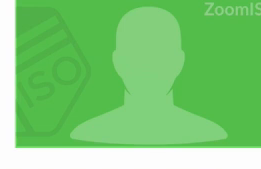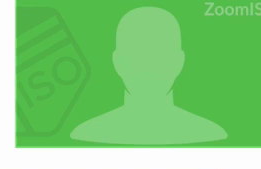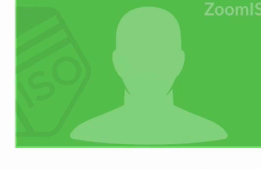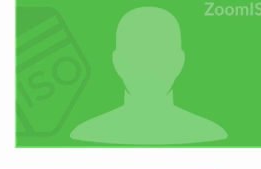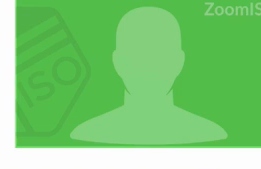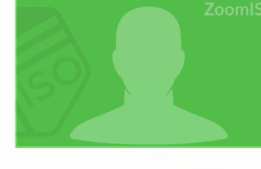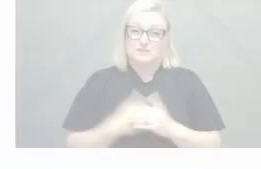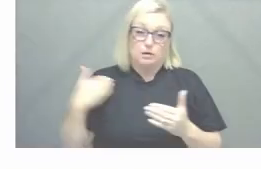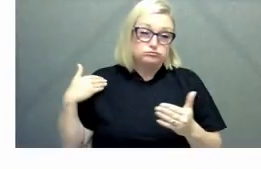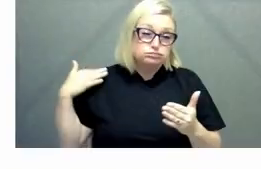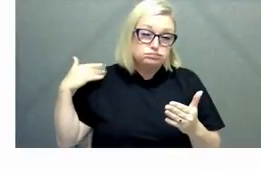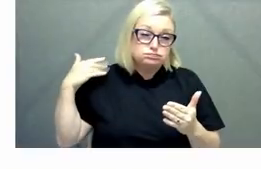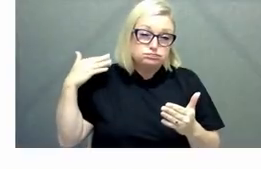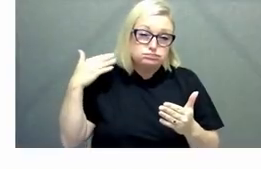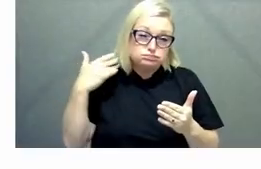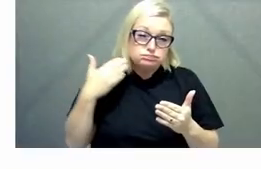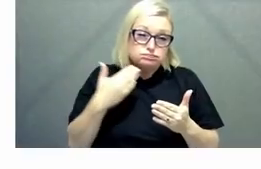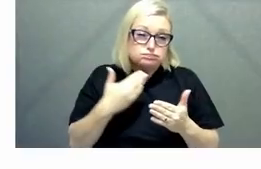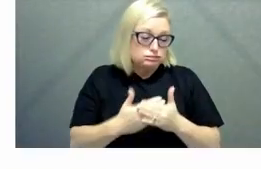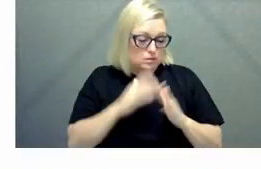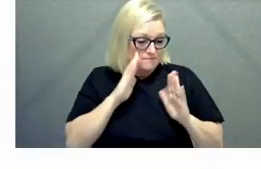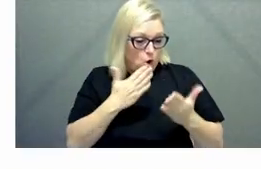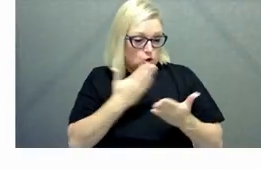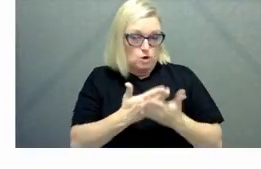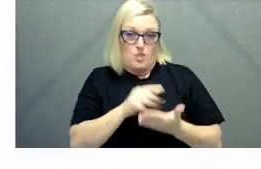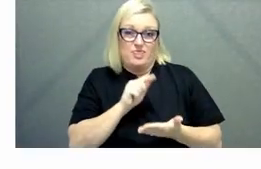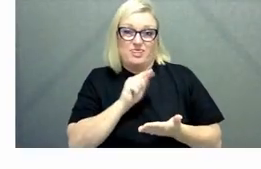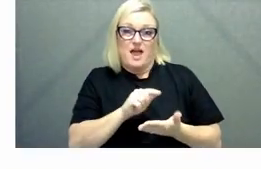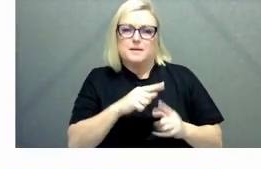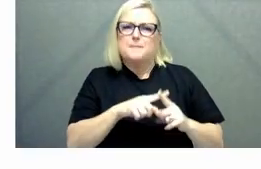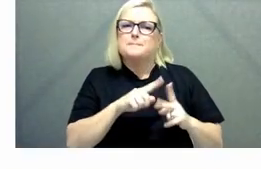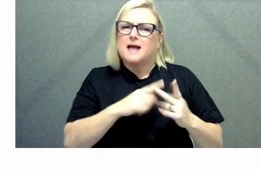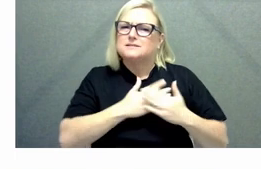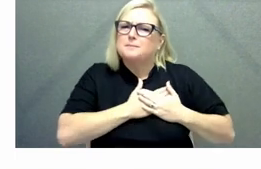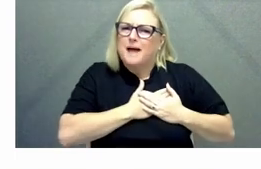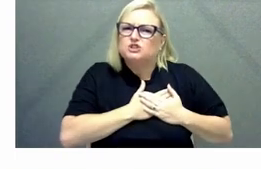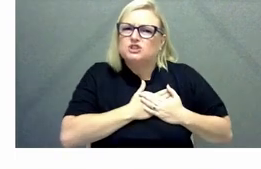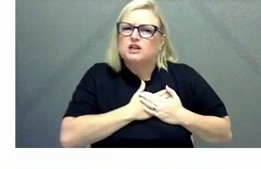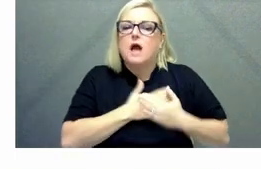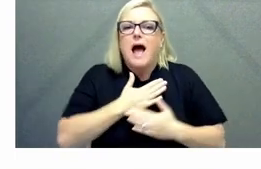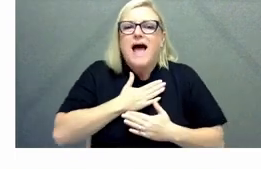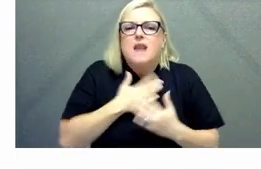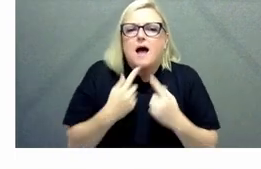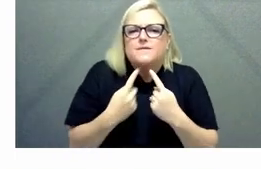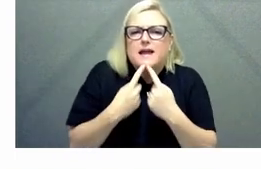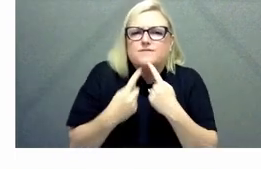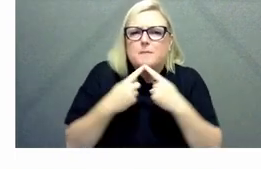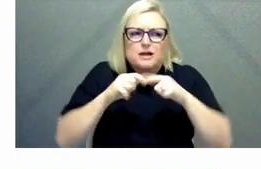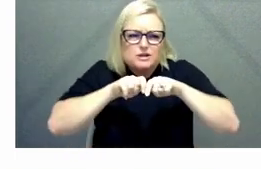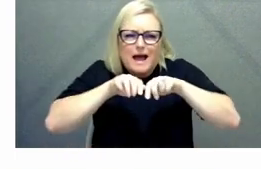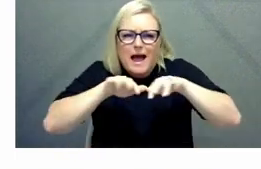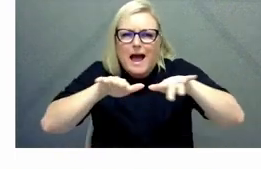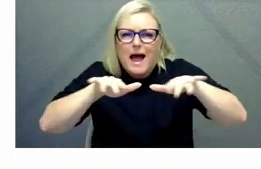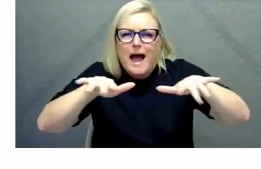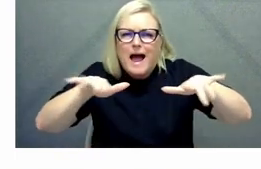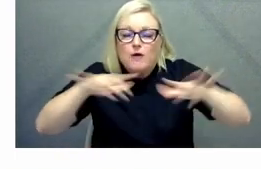deeply passionate about um being able to reach audiences to communicate complex information so that they can understand